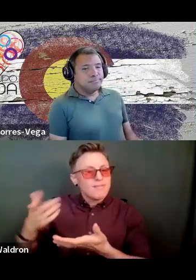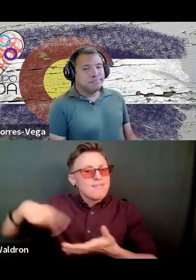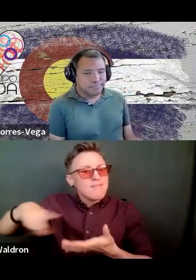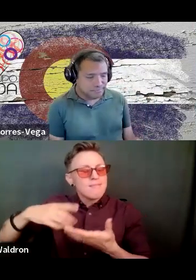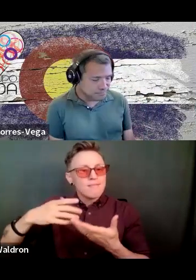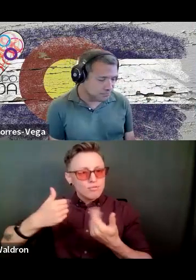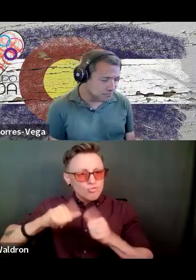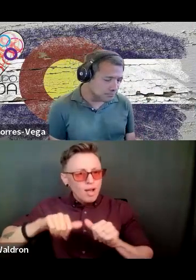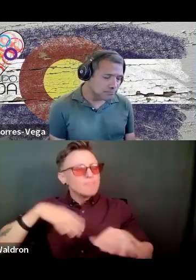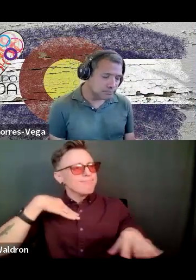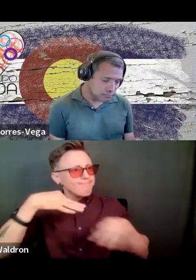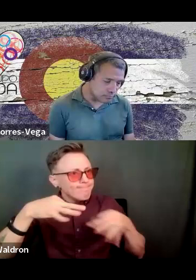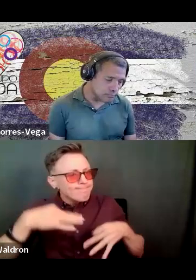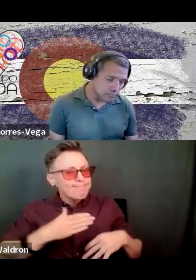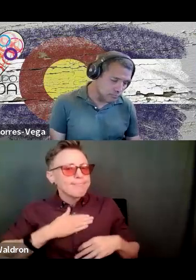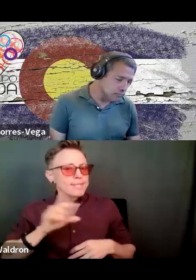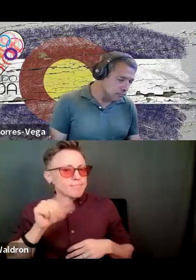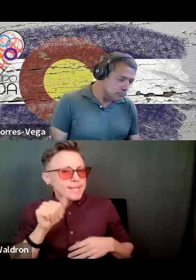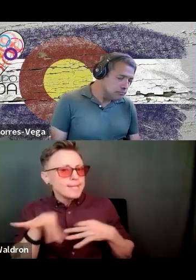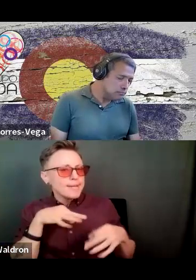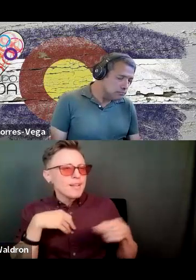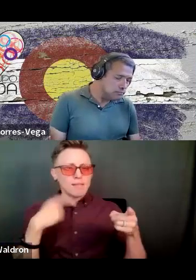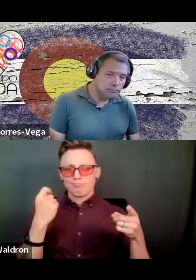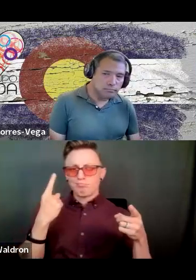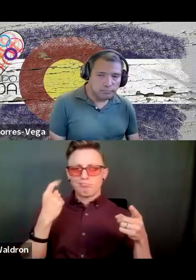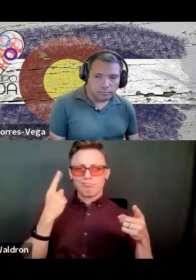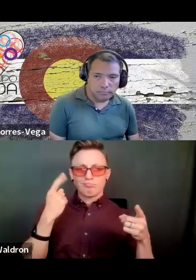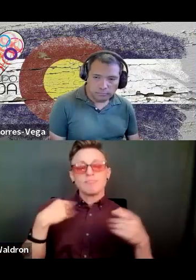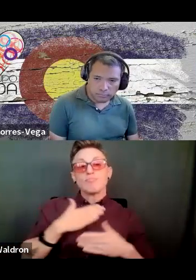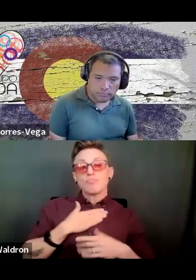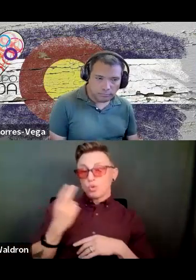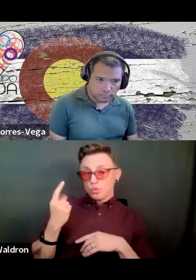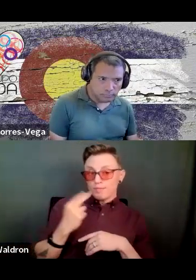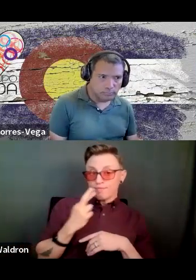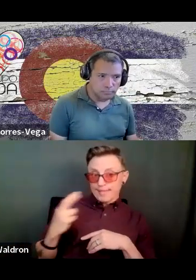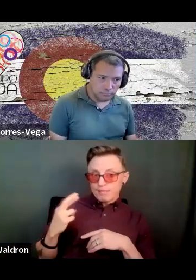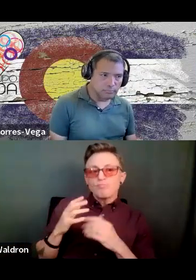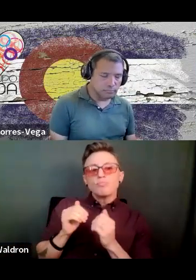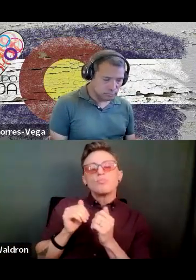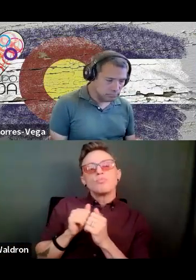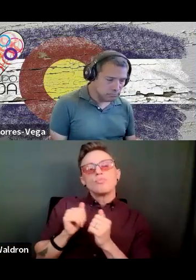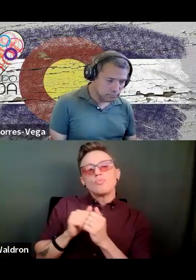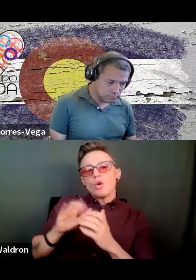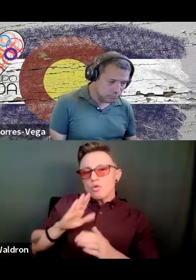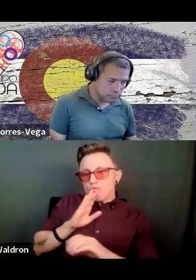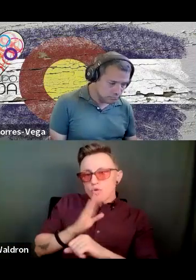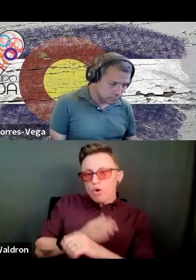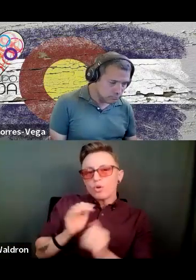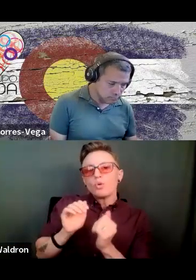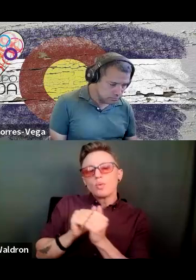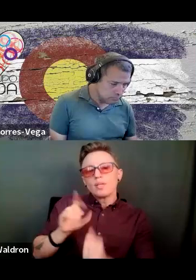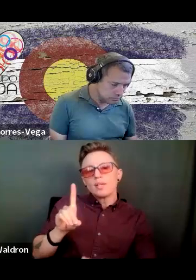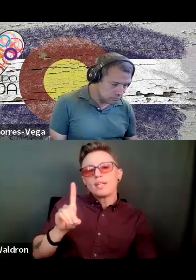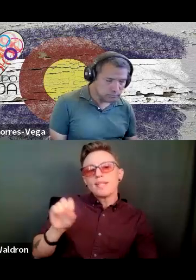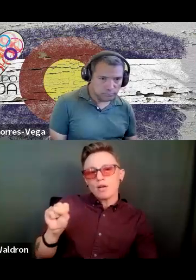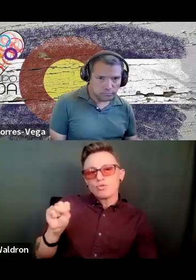know, what is going on with them. I also have a friend who has a daughter with Down syndrome and I try and help her. She's an